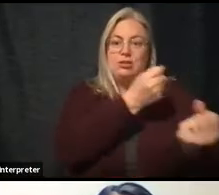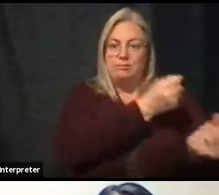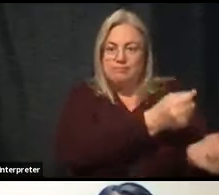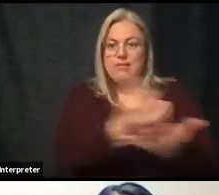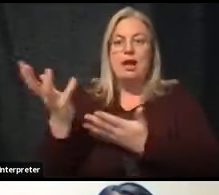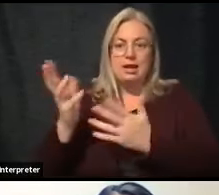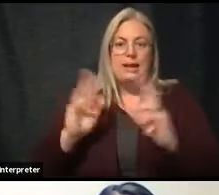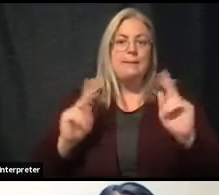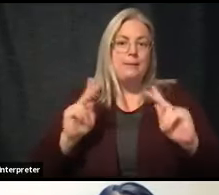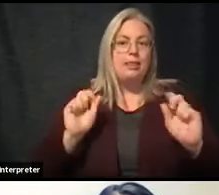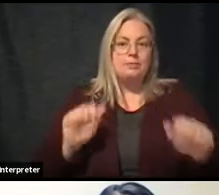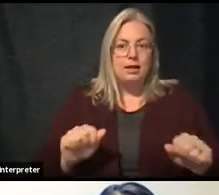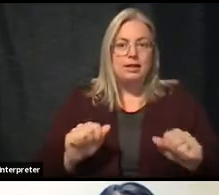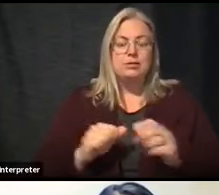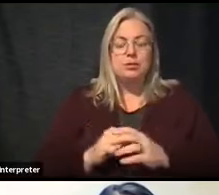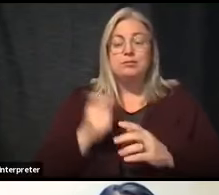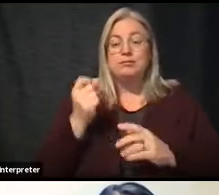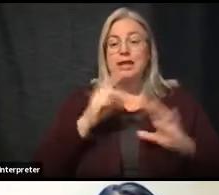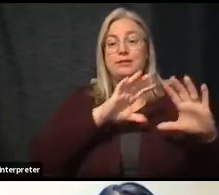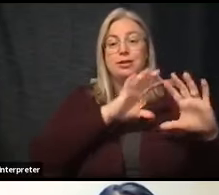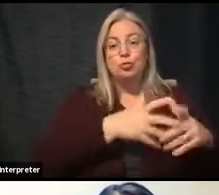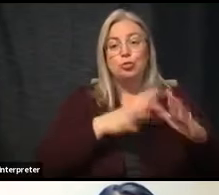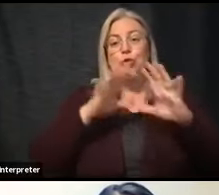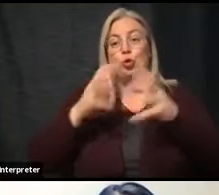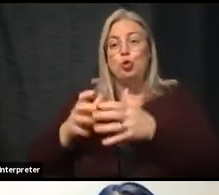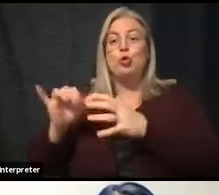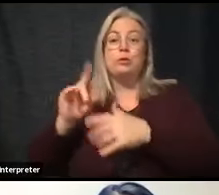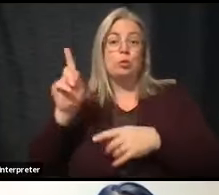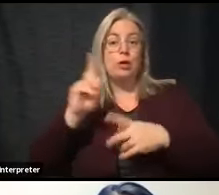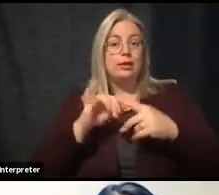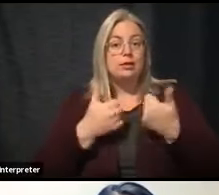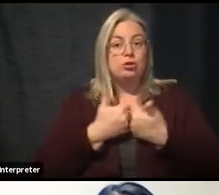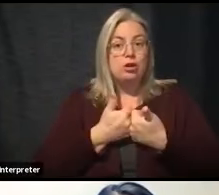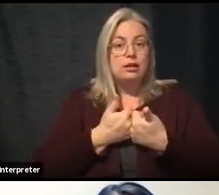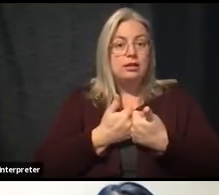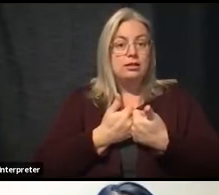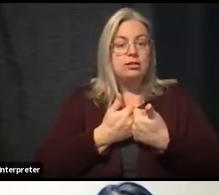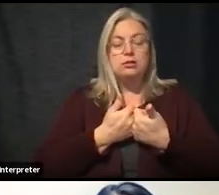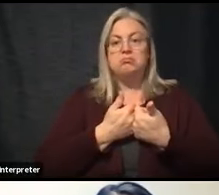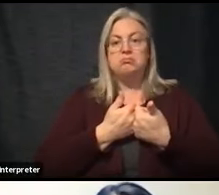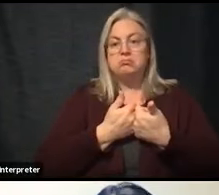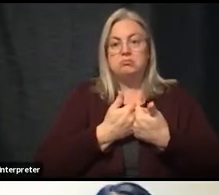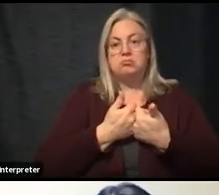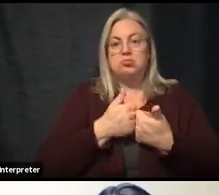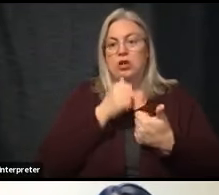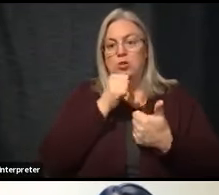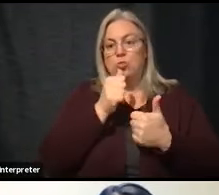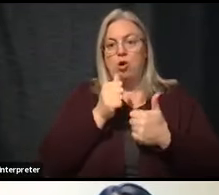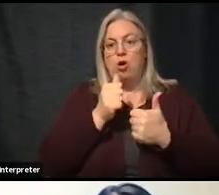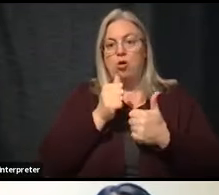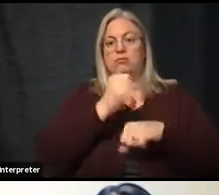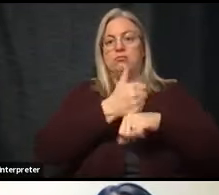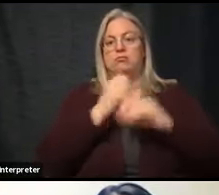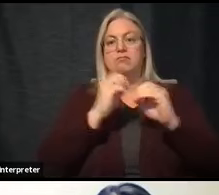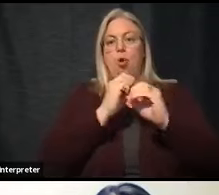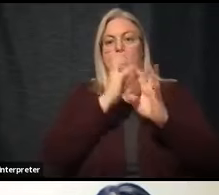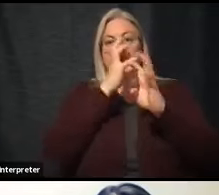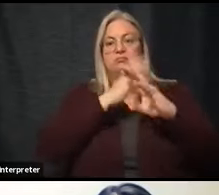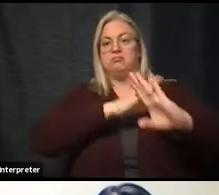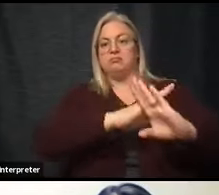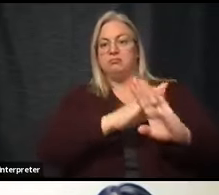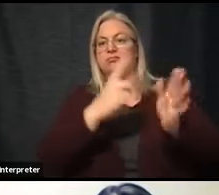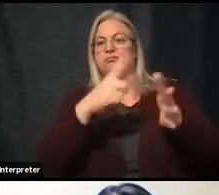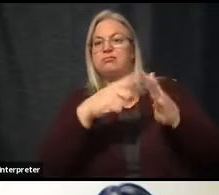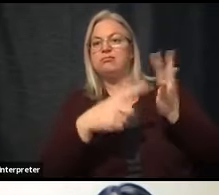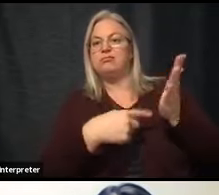possible. And in groups where that's a challenge, we will not be putting additional obstacles on the path of people getting